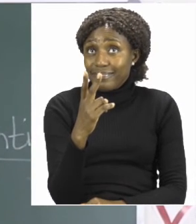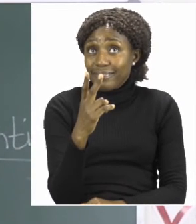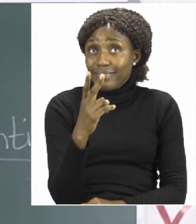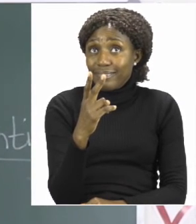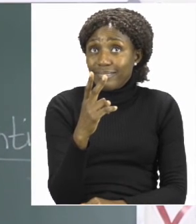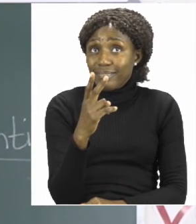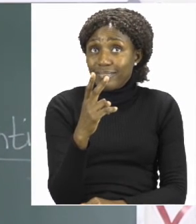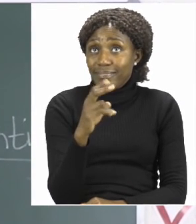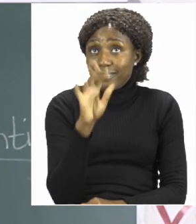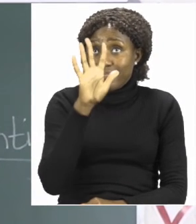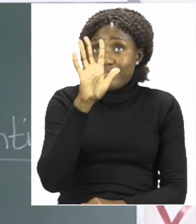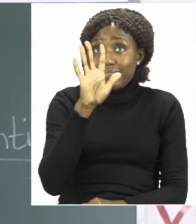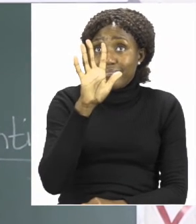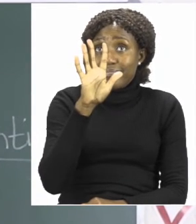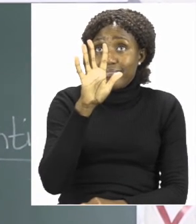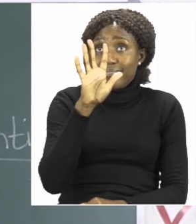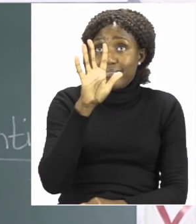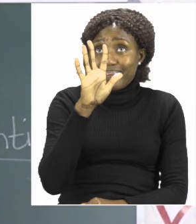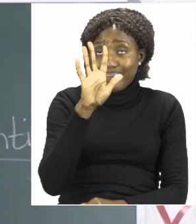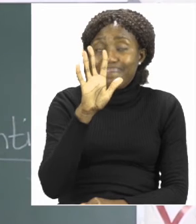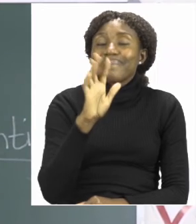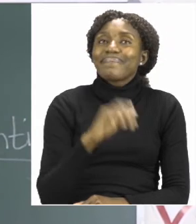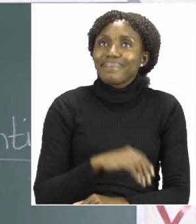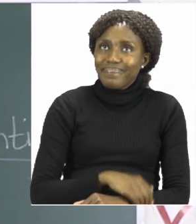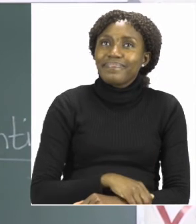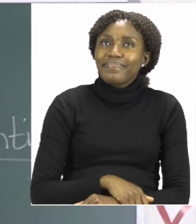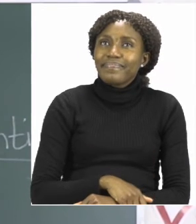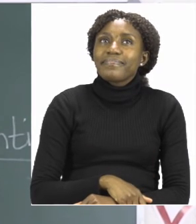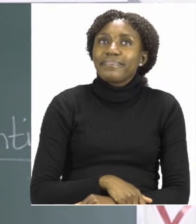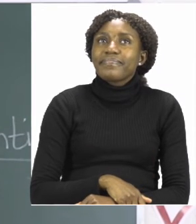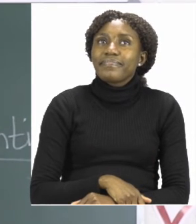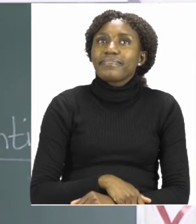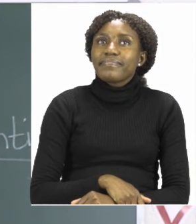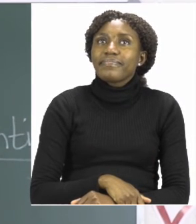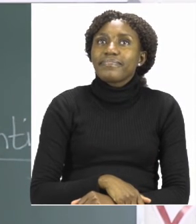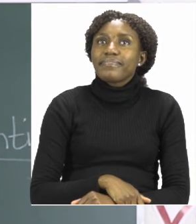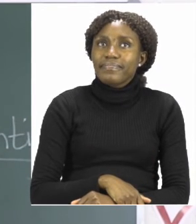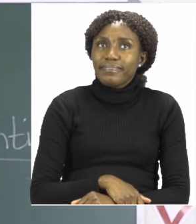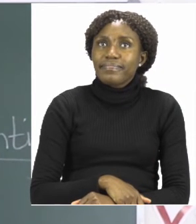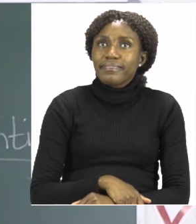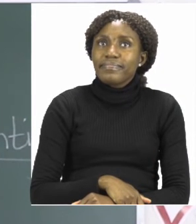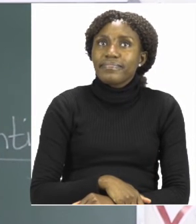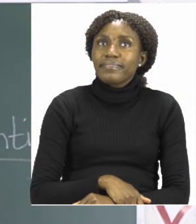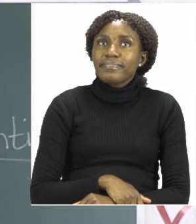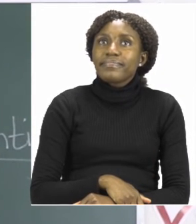little stomach going out? That's right! Now this is your number five.